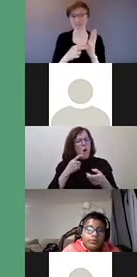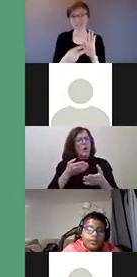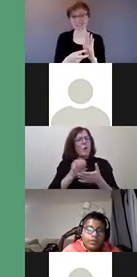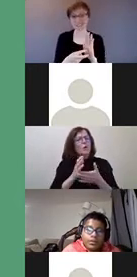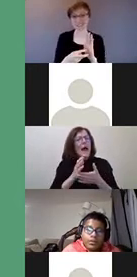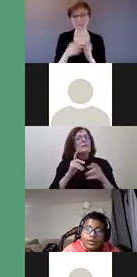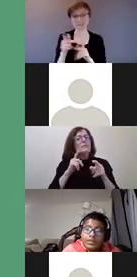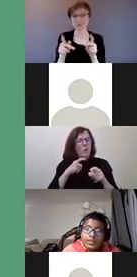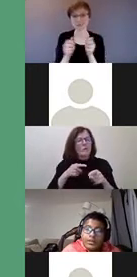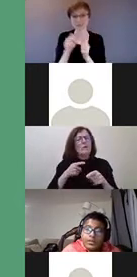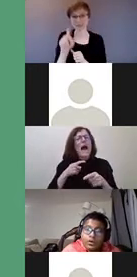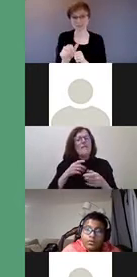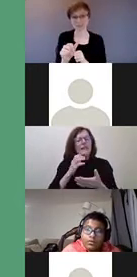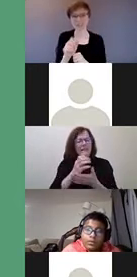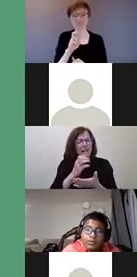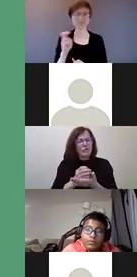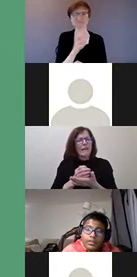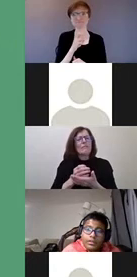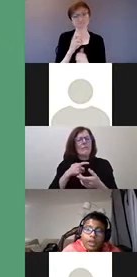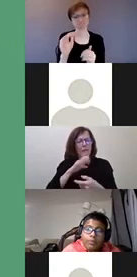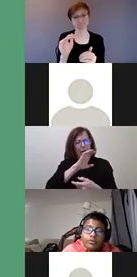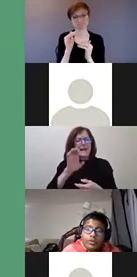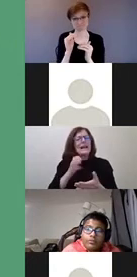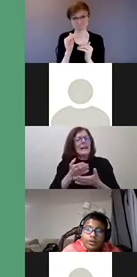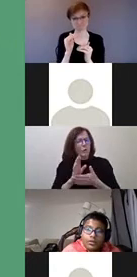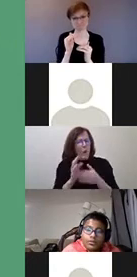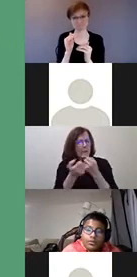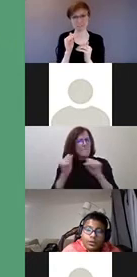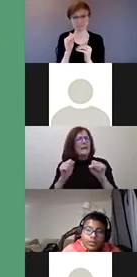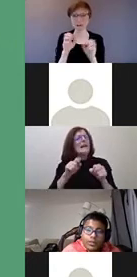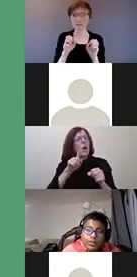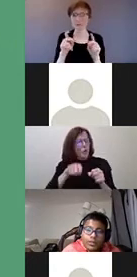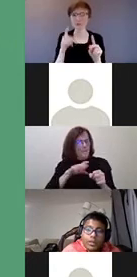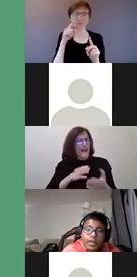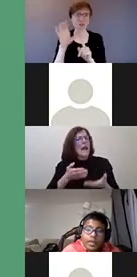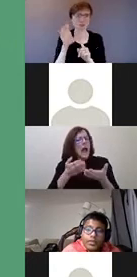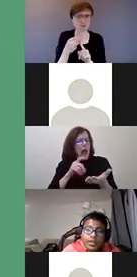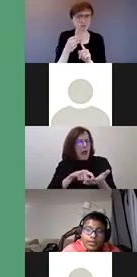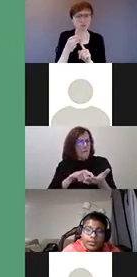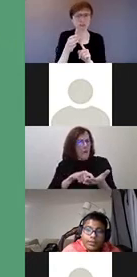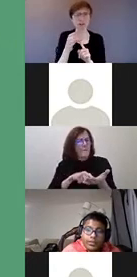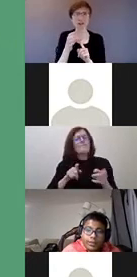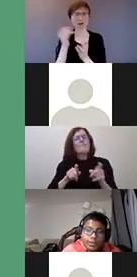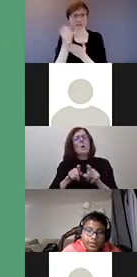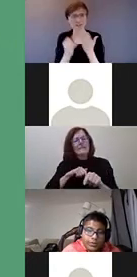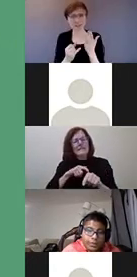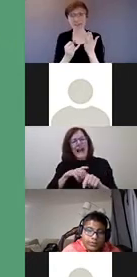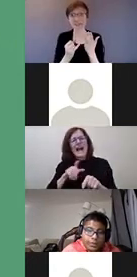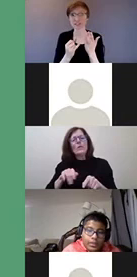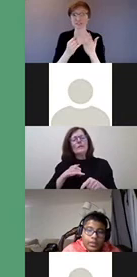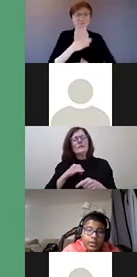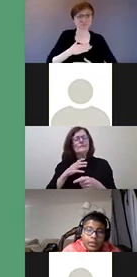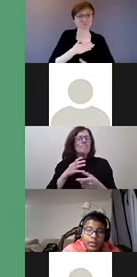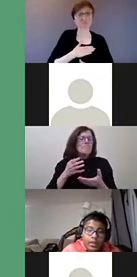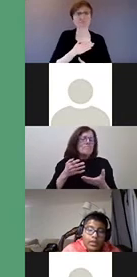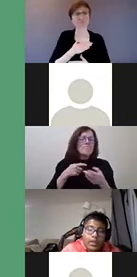of Rights and Freedoms. This also limits the opportunities for cultural, artistic, educational, recreational, and leisure activity.